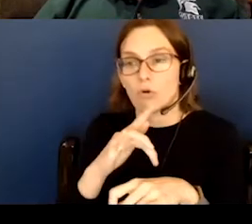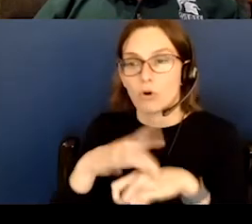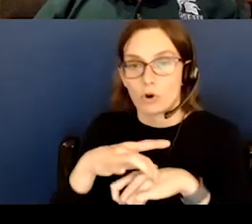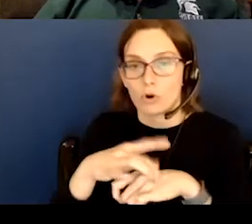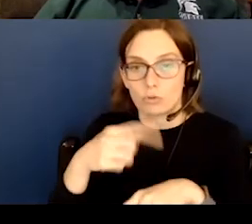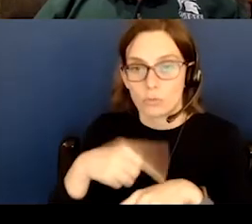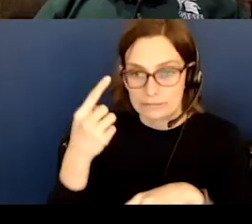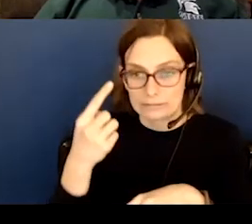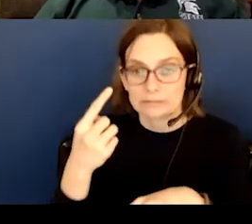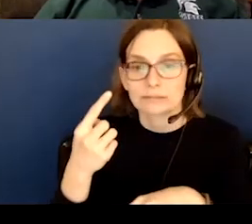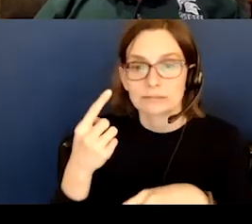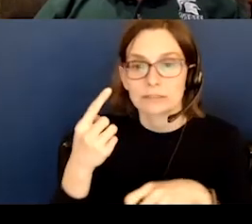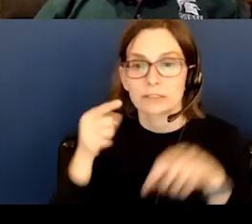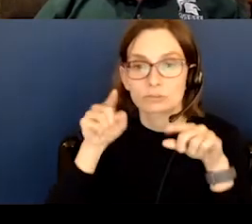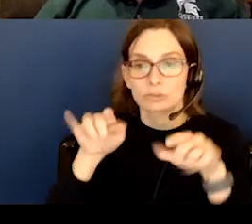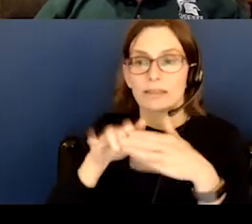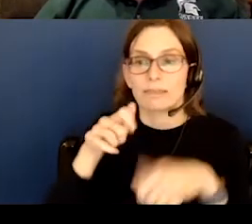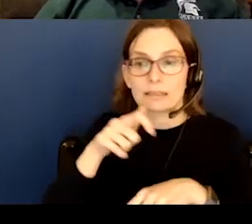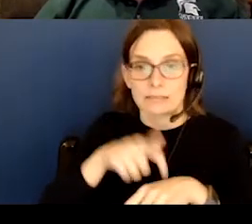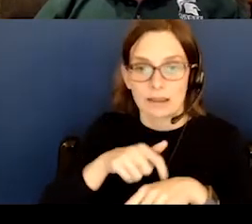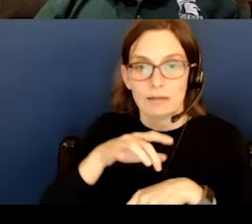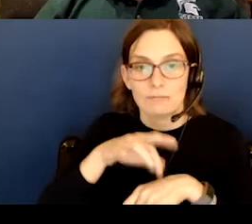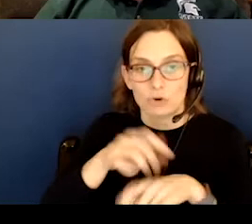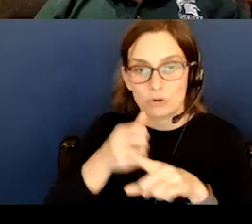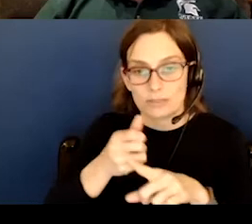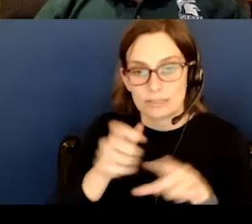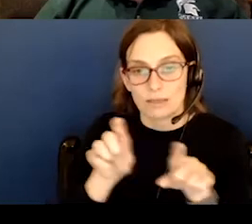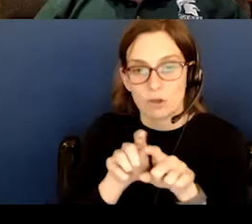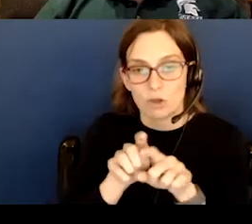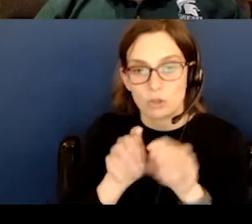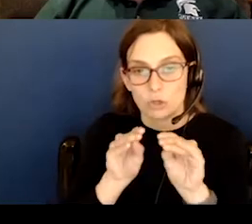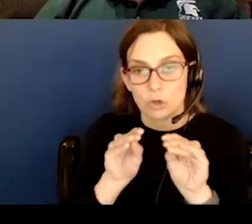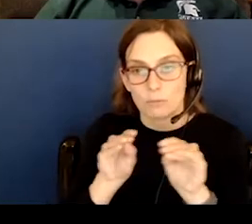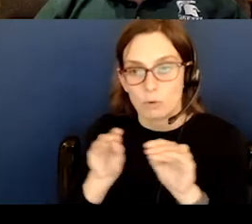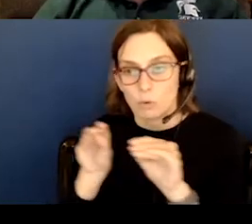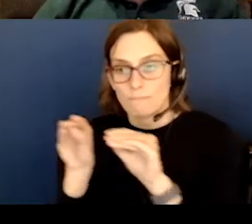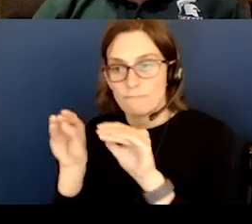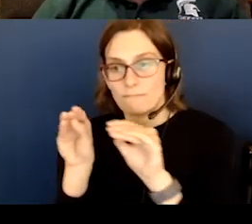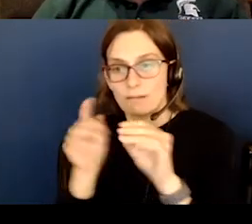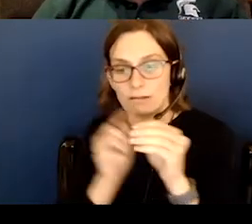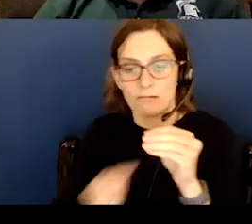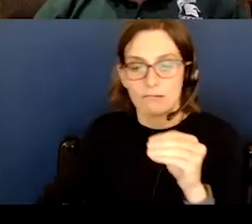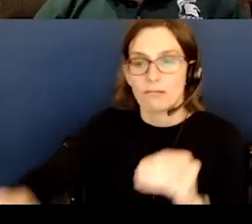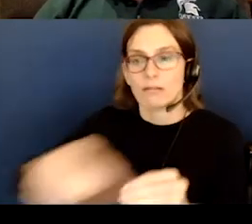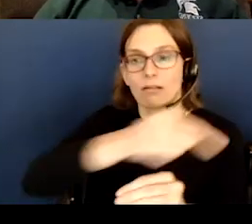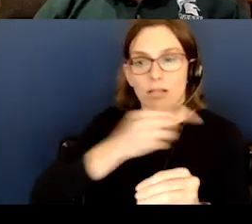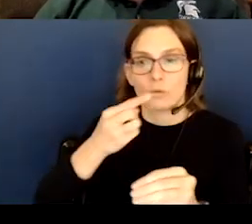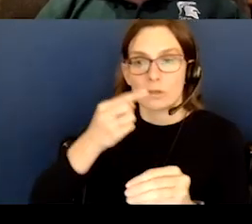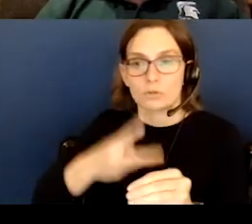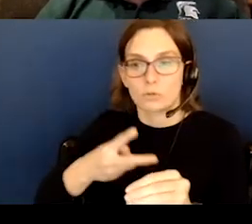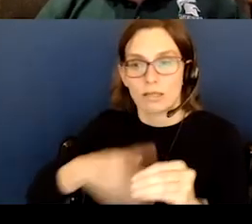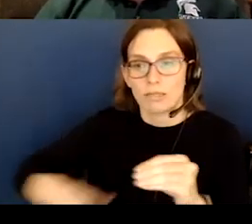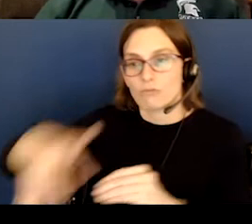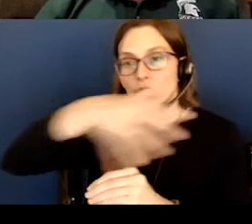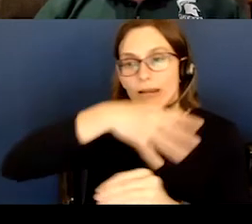during that time, the earth will also move because the earth is going around the sun one 12th of the way, because